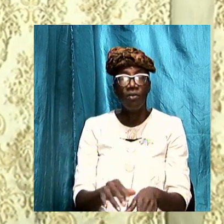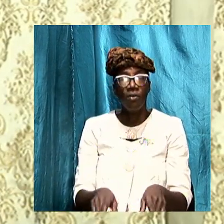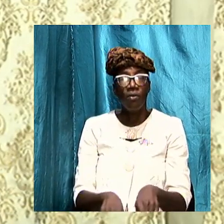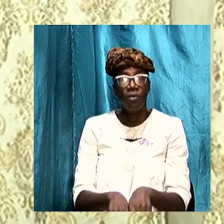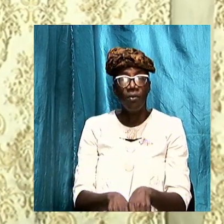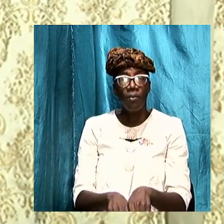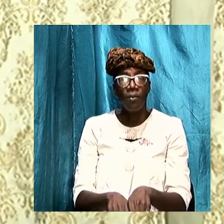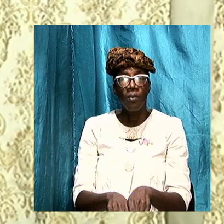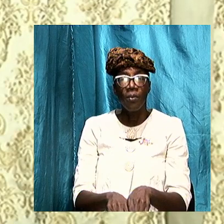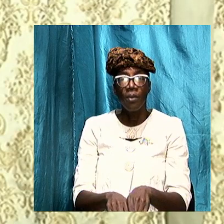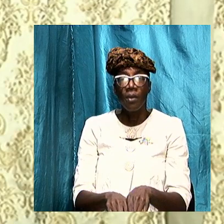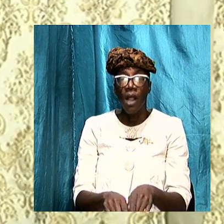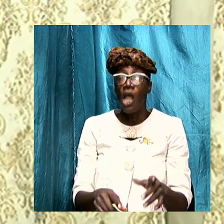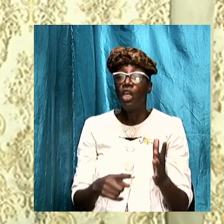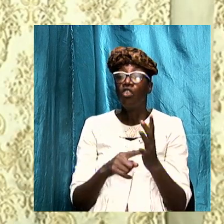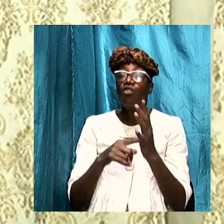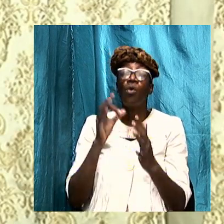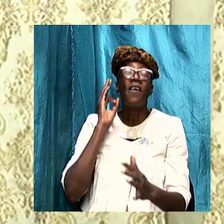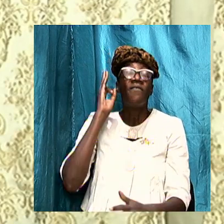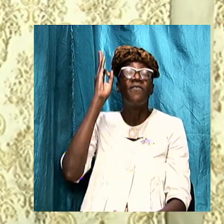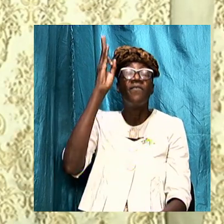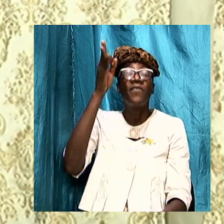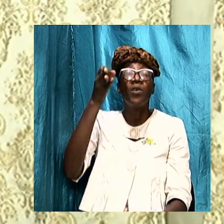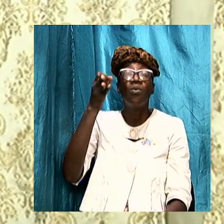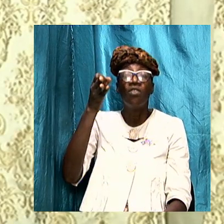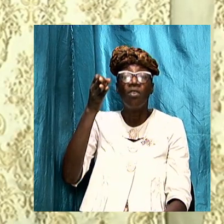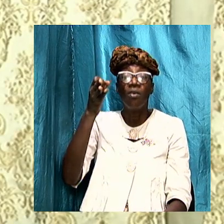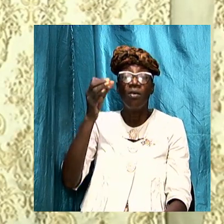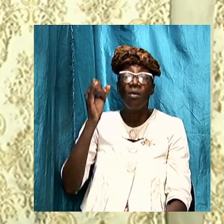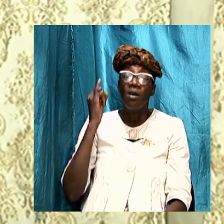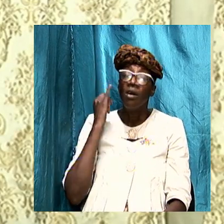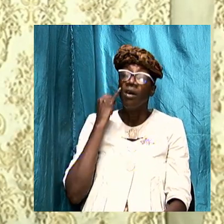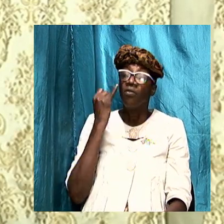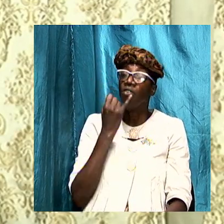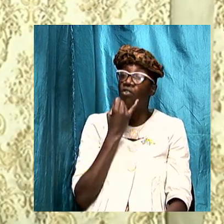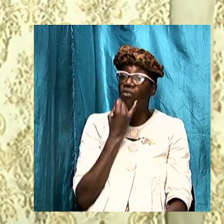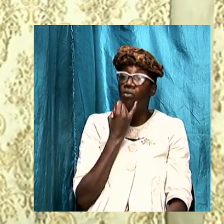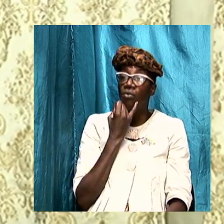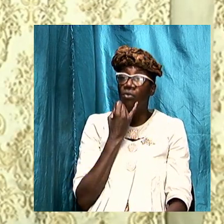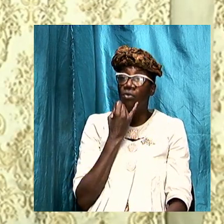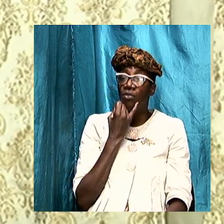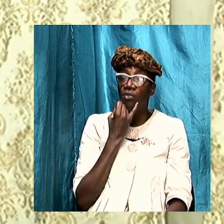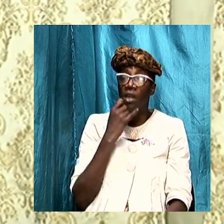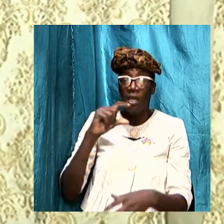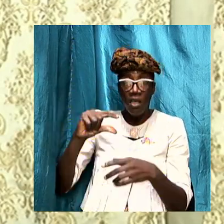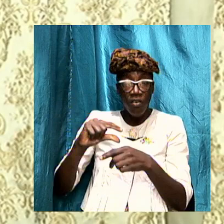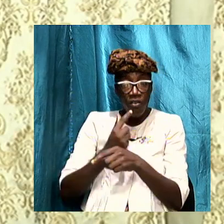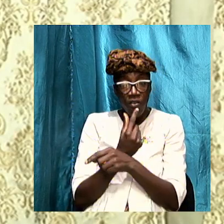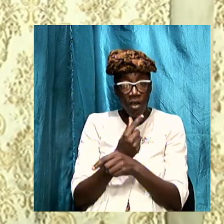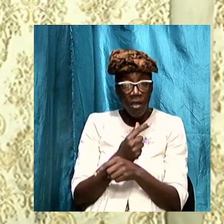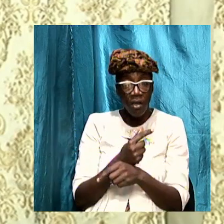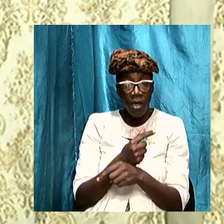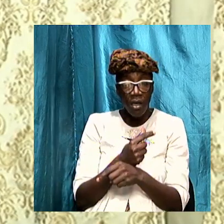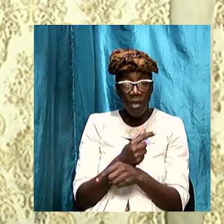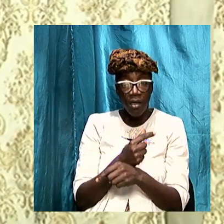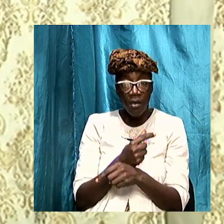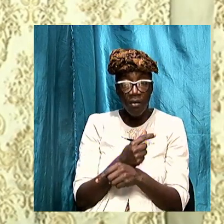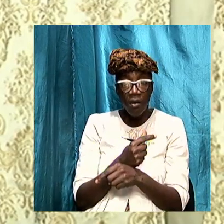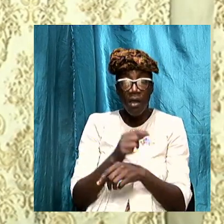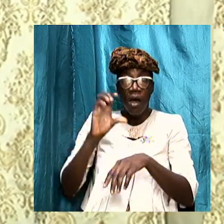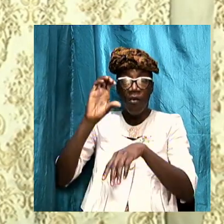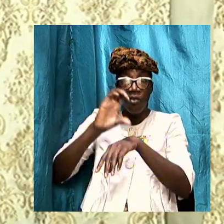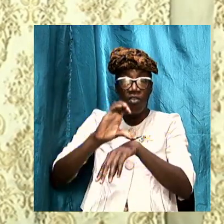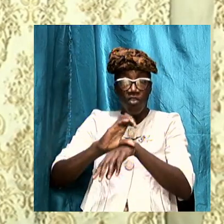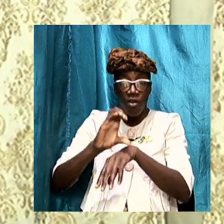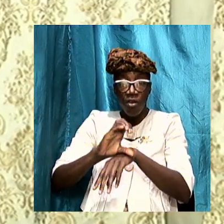discloses the future of the Jews of the Gentiles and of the church